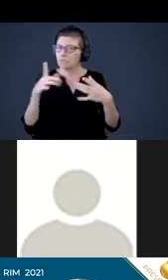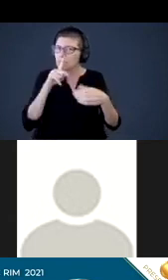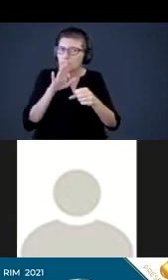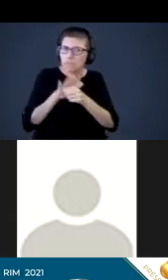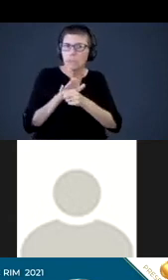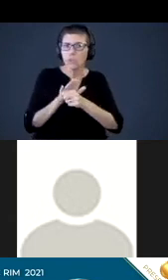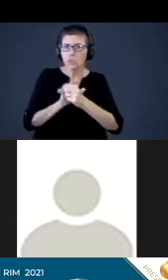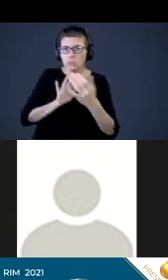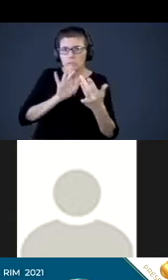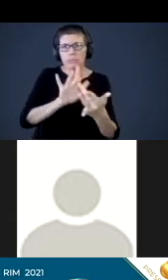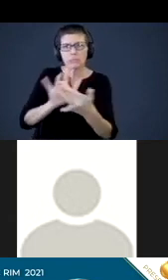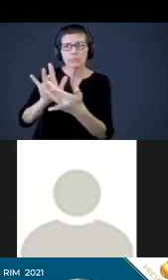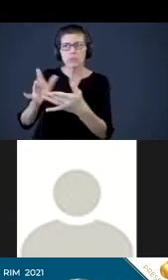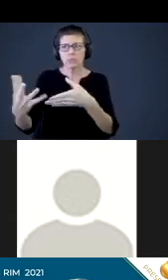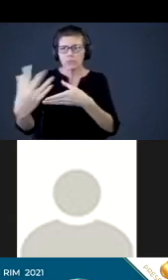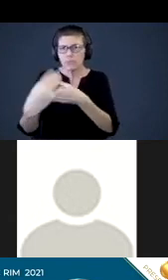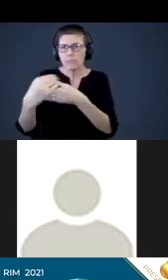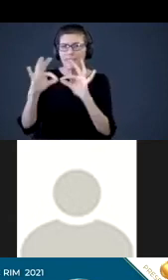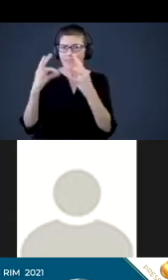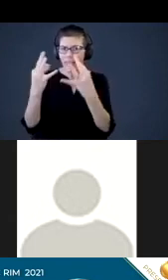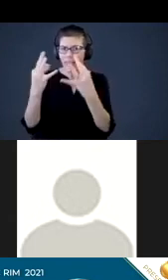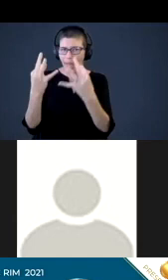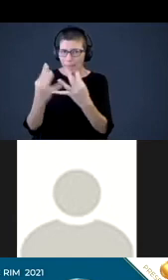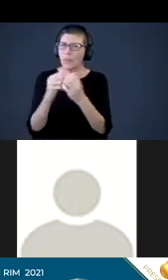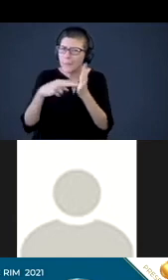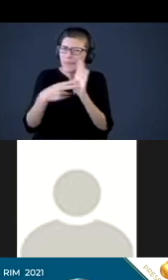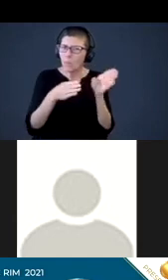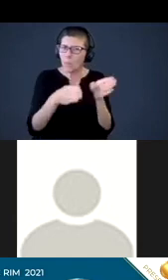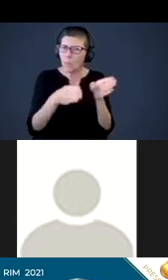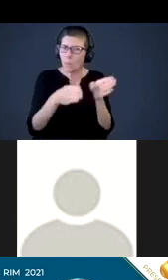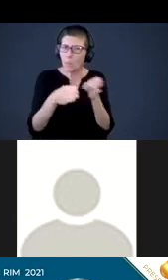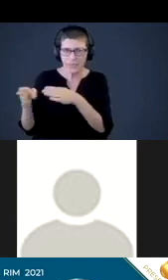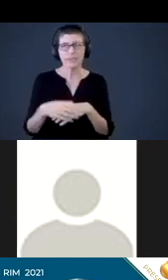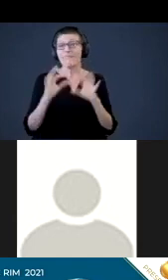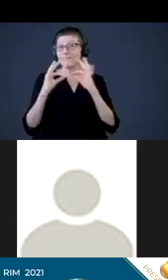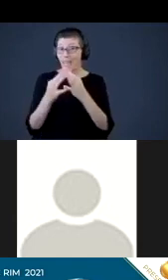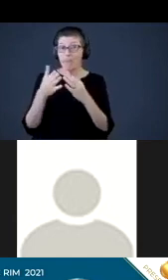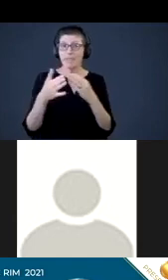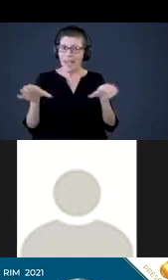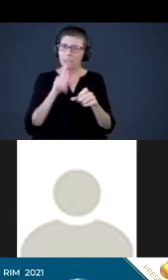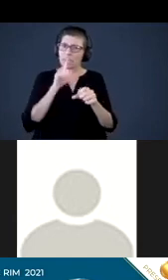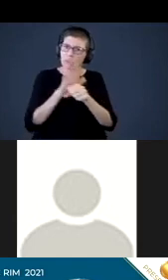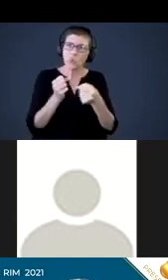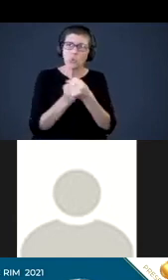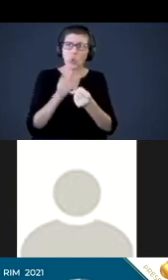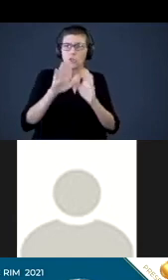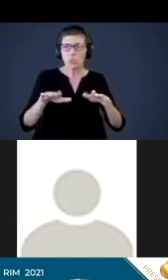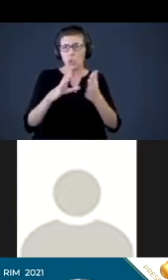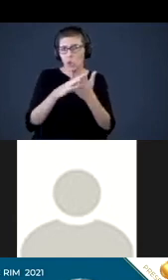to engage families in meaningful ways, and in which families are committed to actively supporting their children's learning and development.